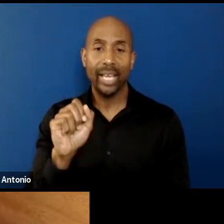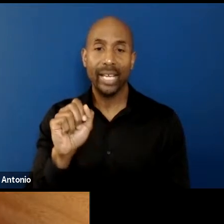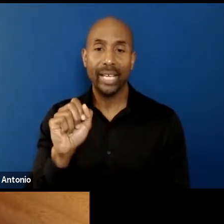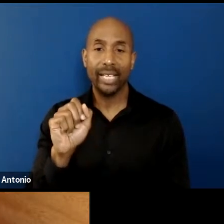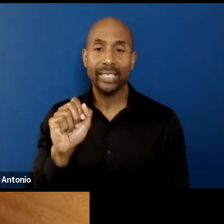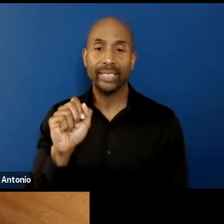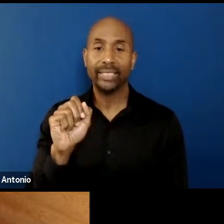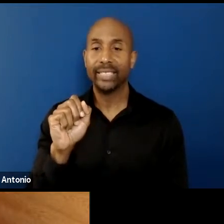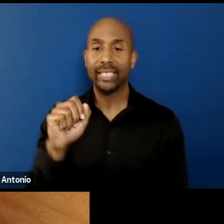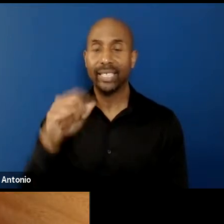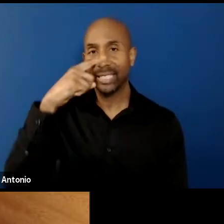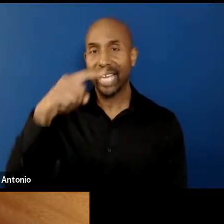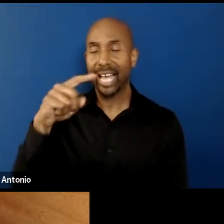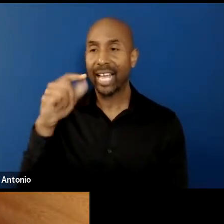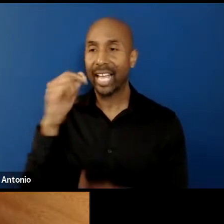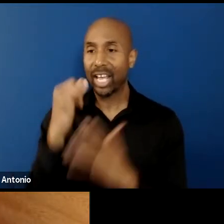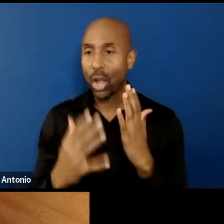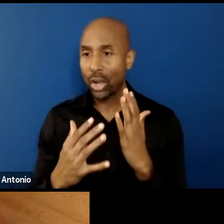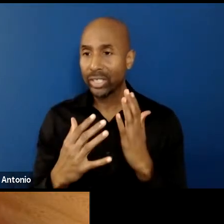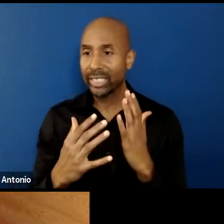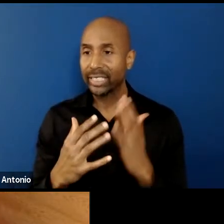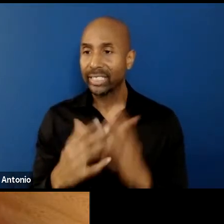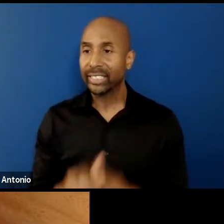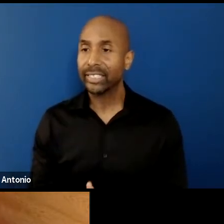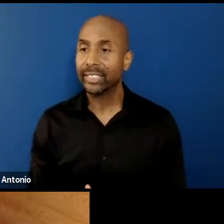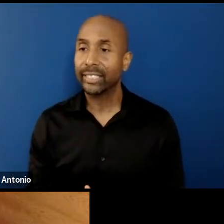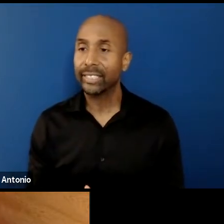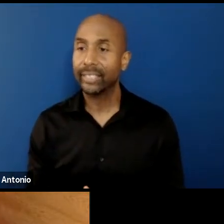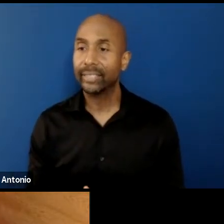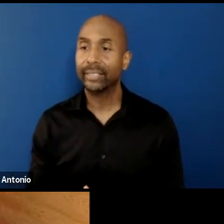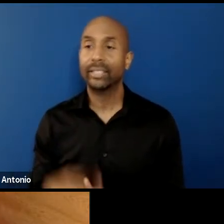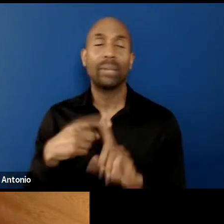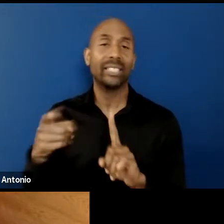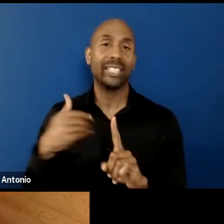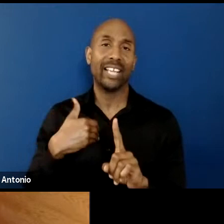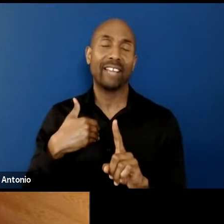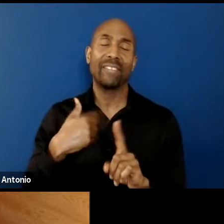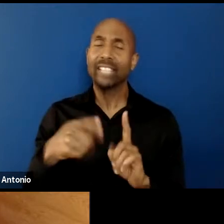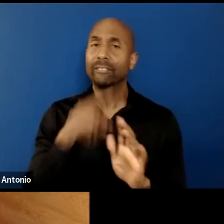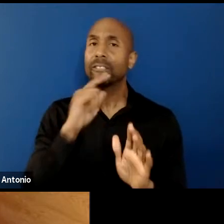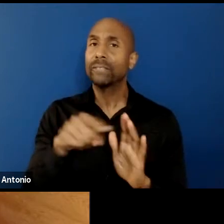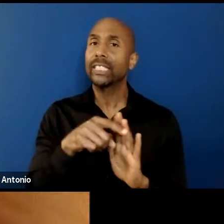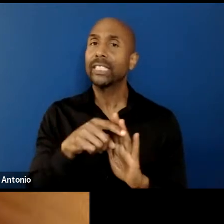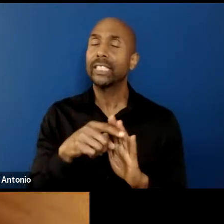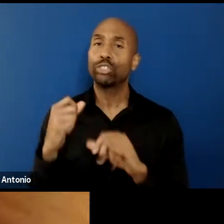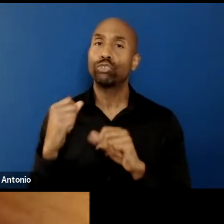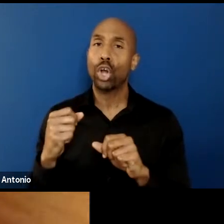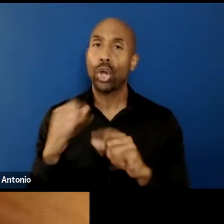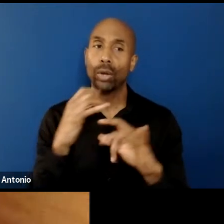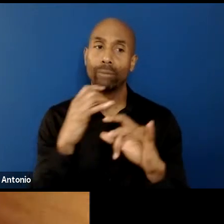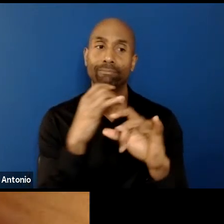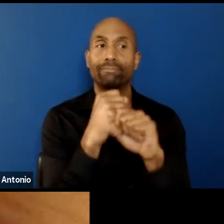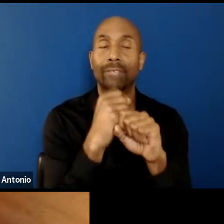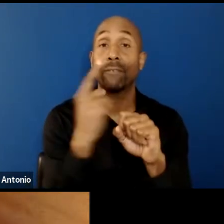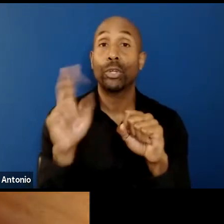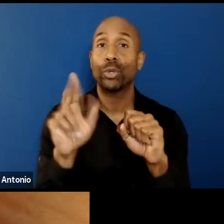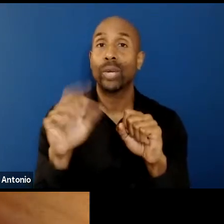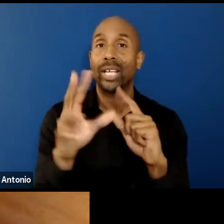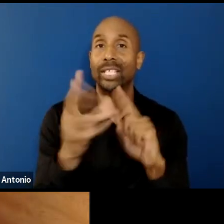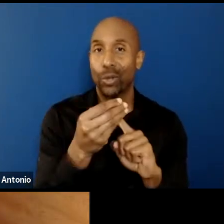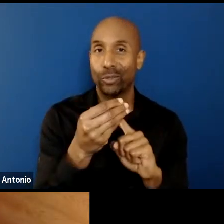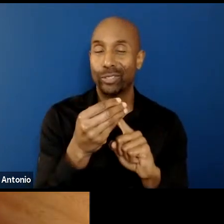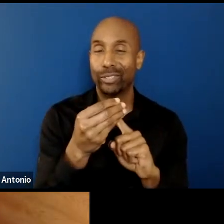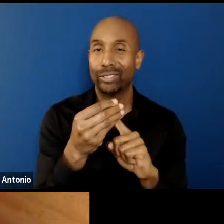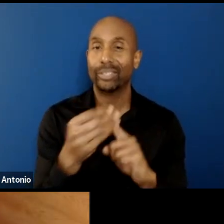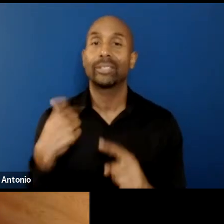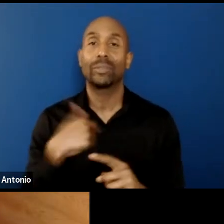fascination for U.S. culture. And I mean, this, I think we should dive in into the first work that I